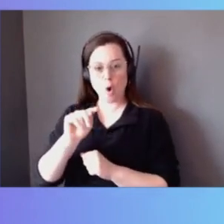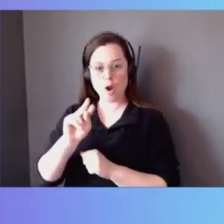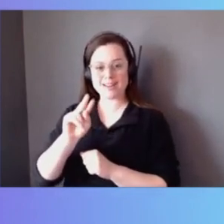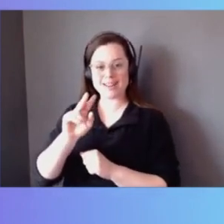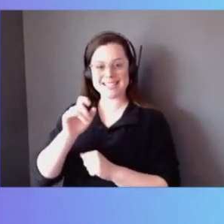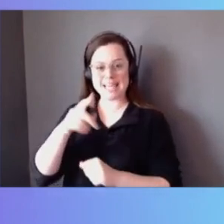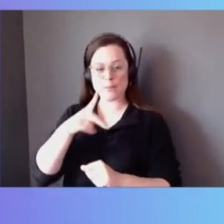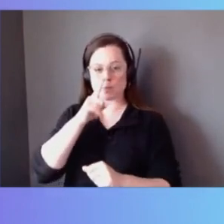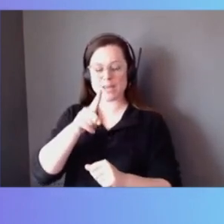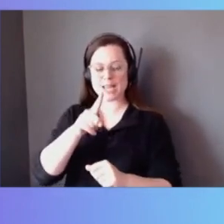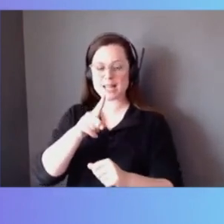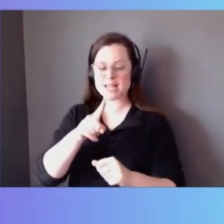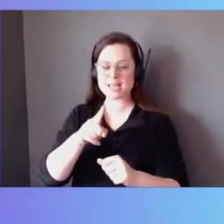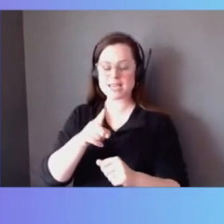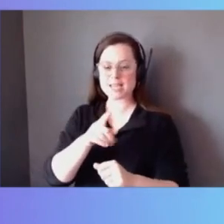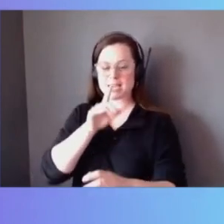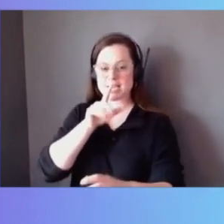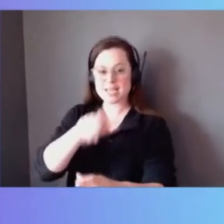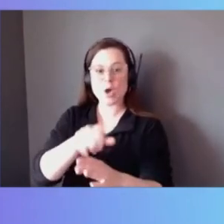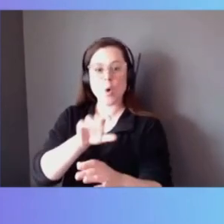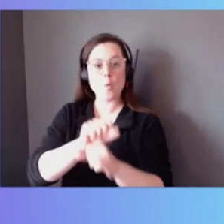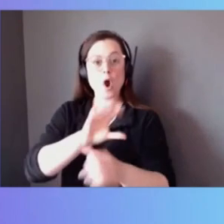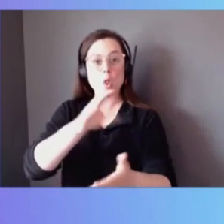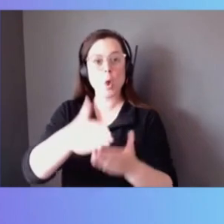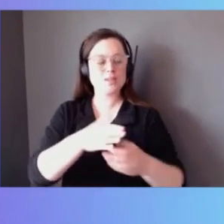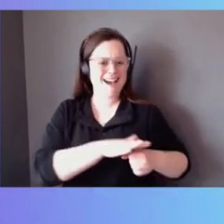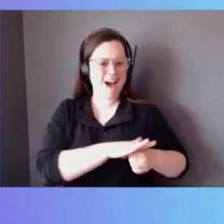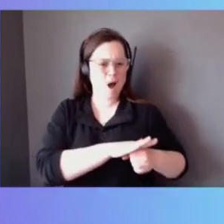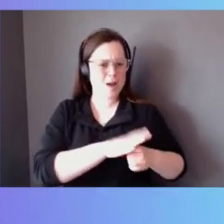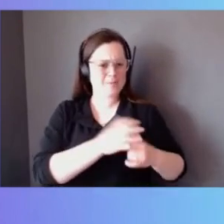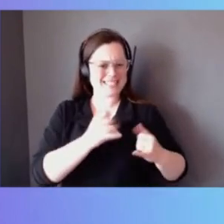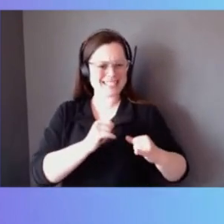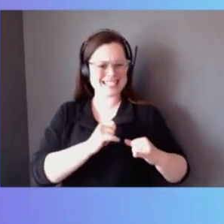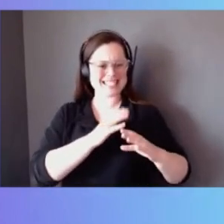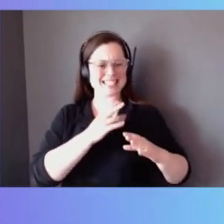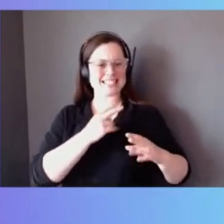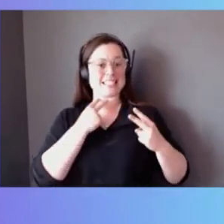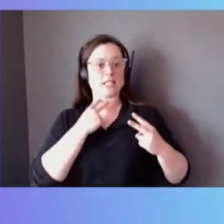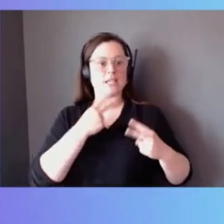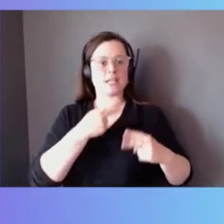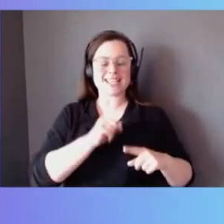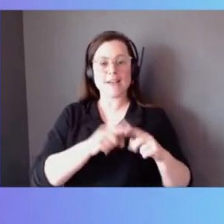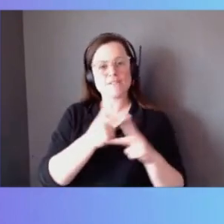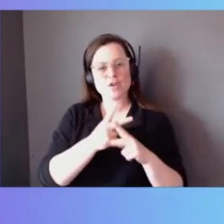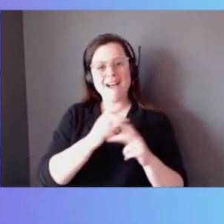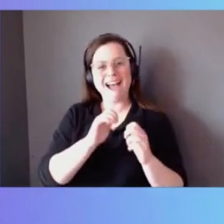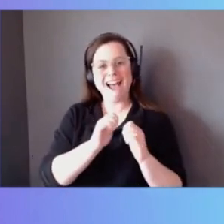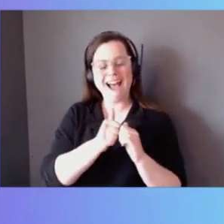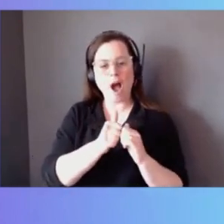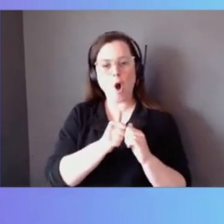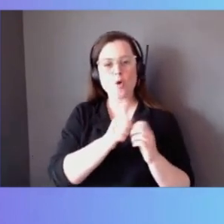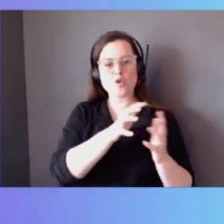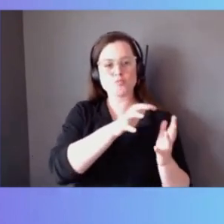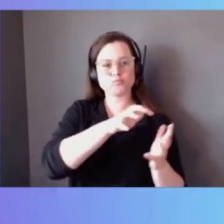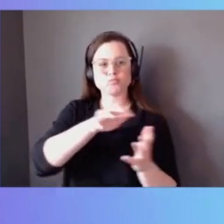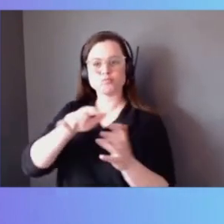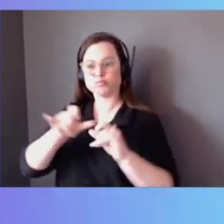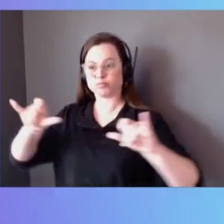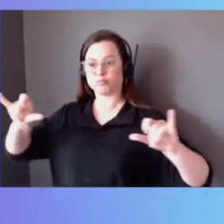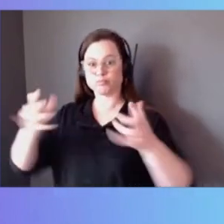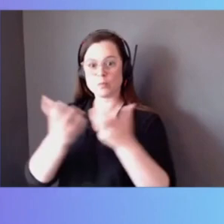workloads that are on-prem that haven't really figured out a way to get massive scale up to the cloud just yet. You guys have had